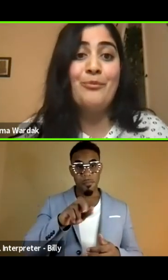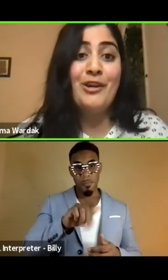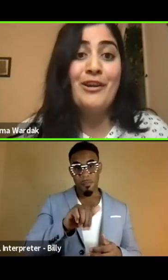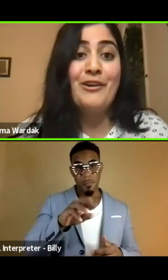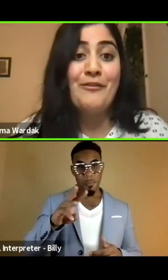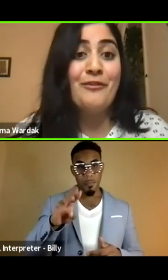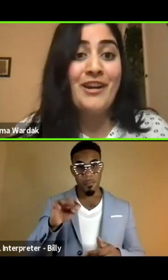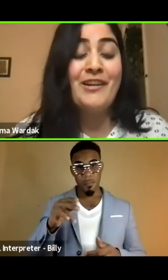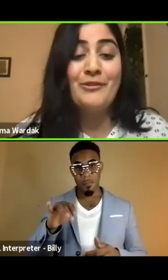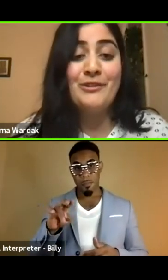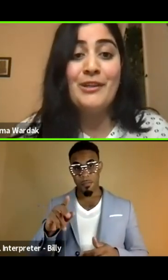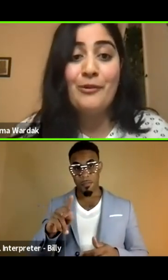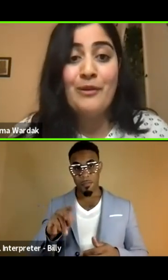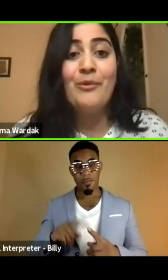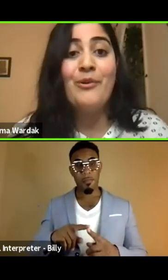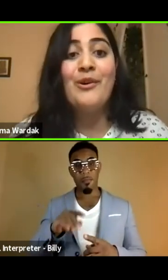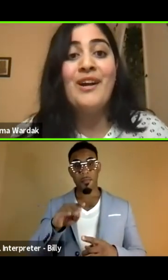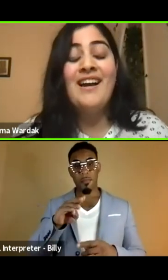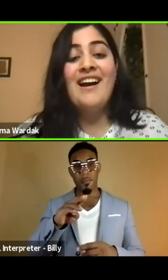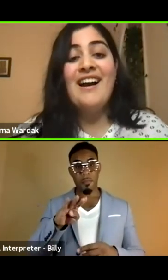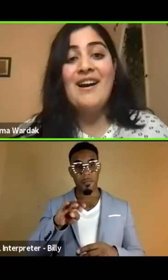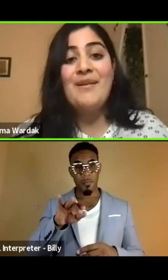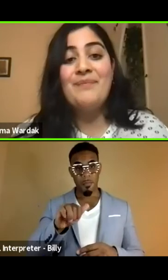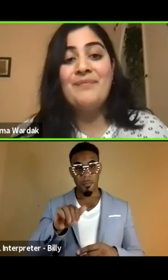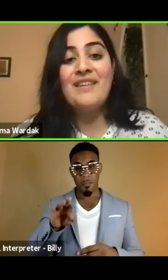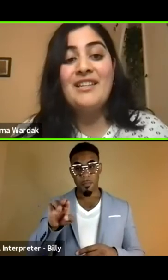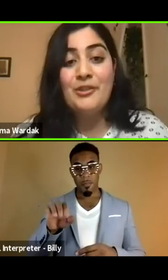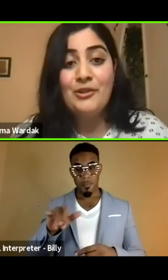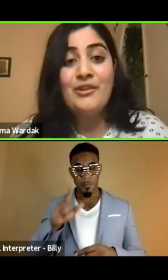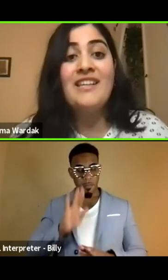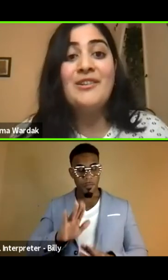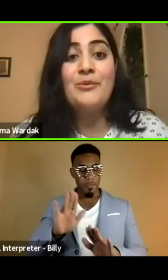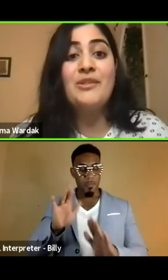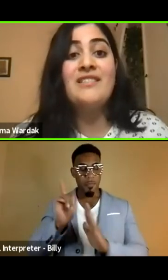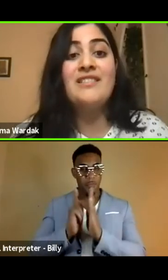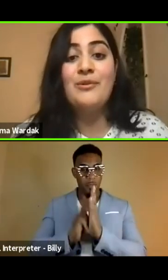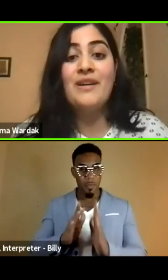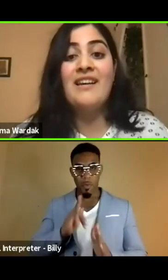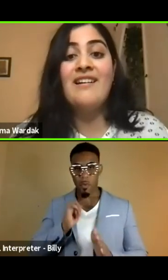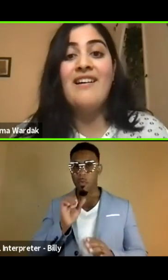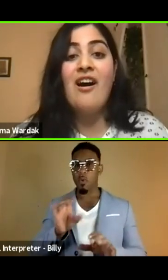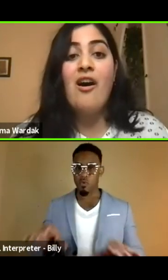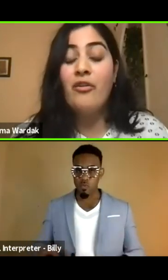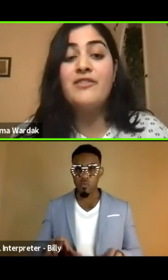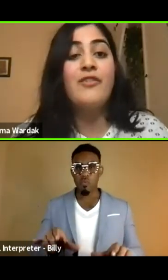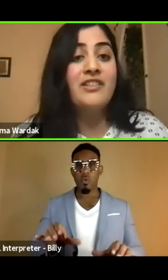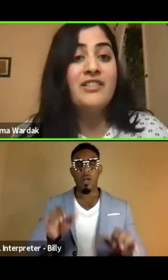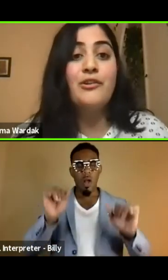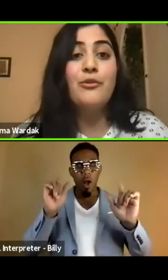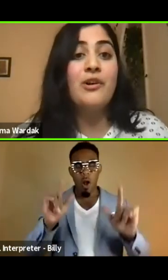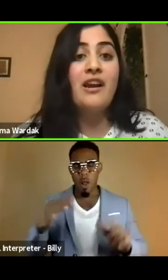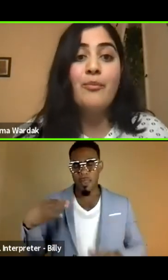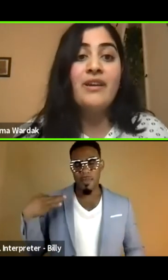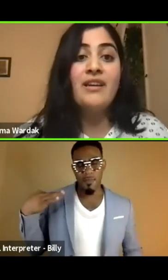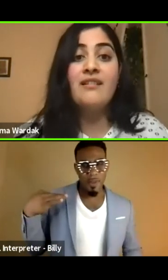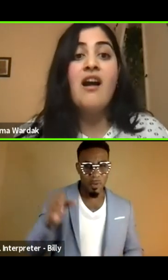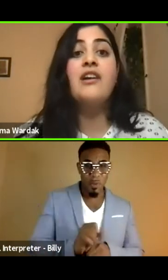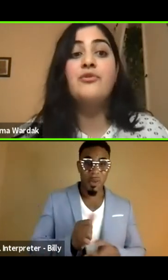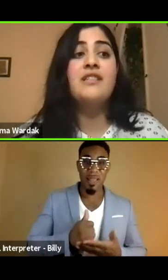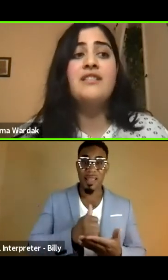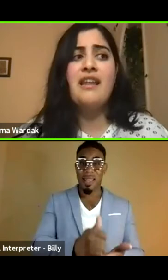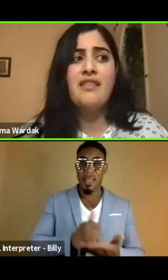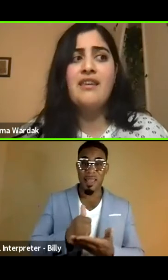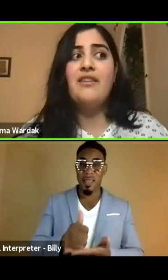specifically Brianna Frey, who's an incredible, um, attorney who was doing all this volunteer work, helping